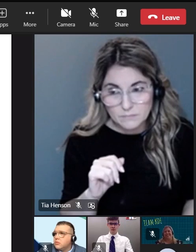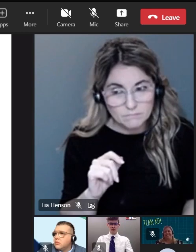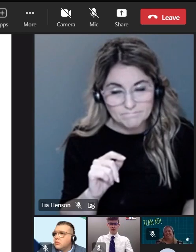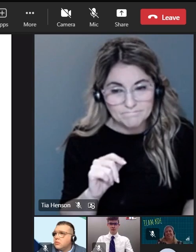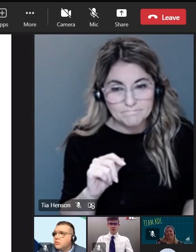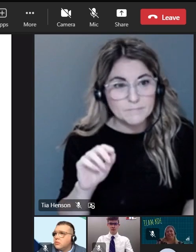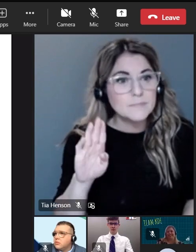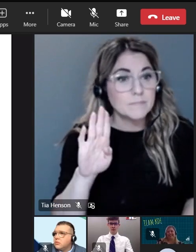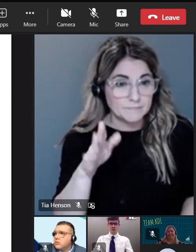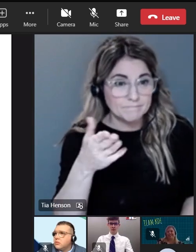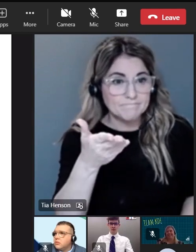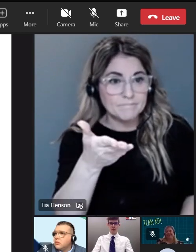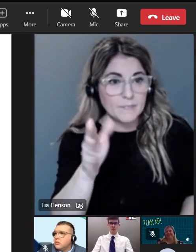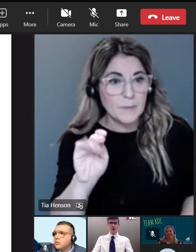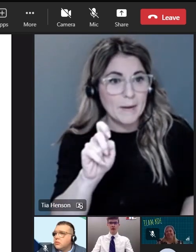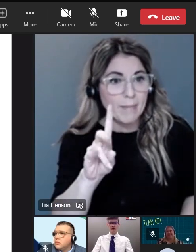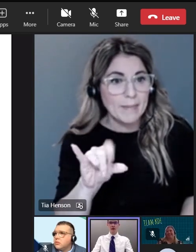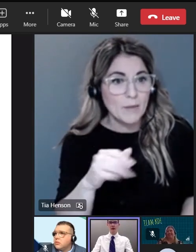Bentley White.